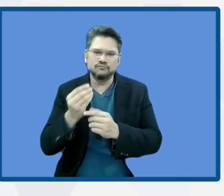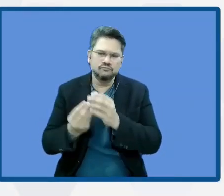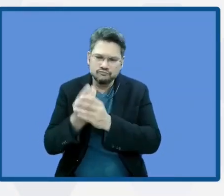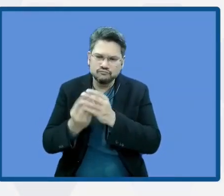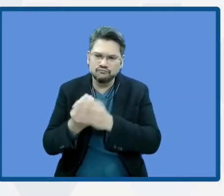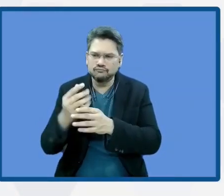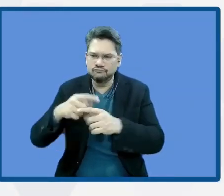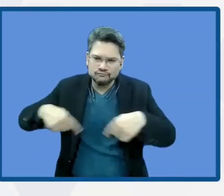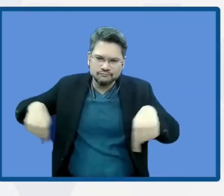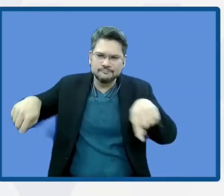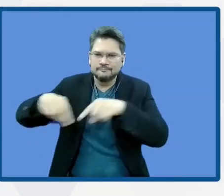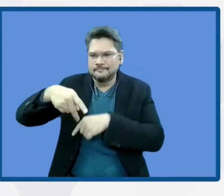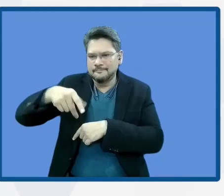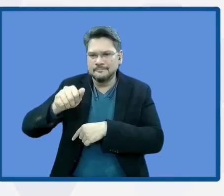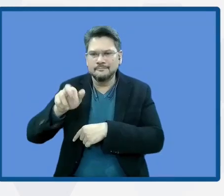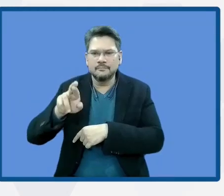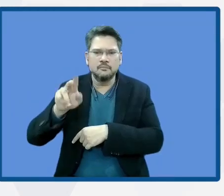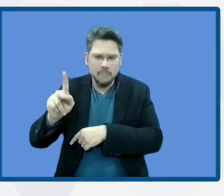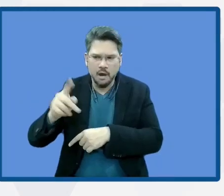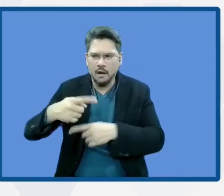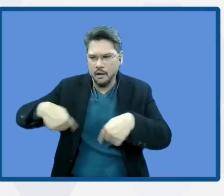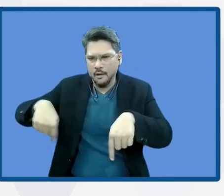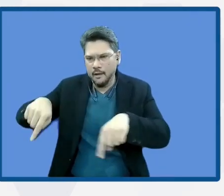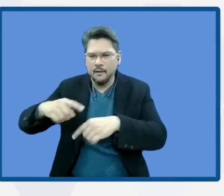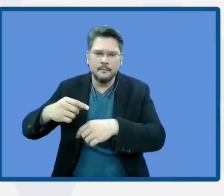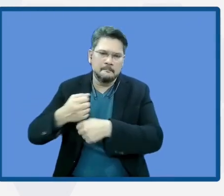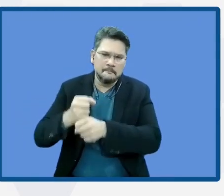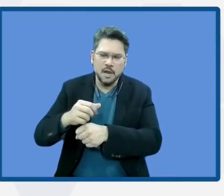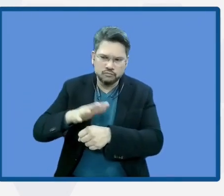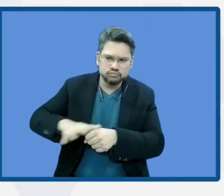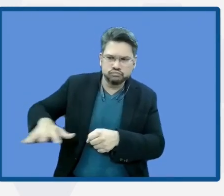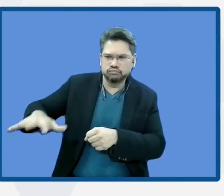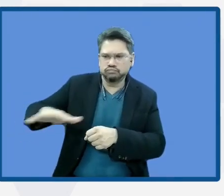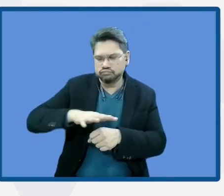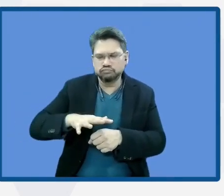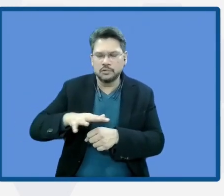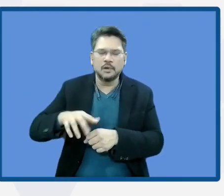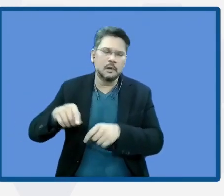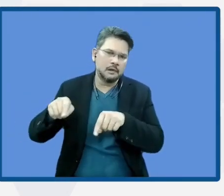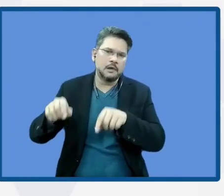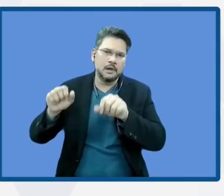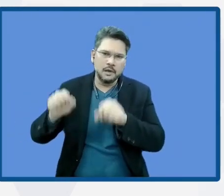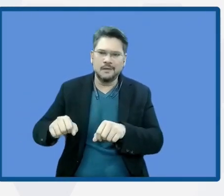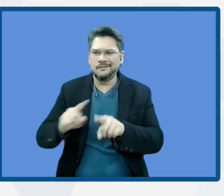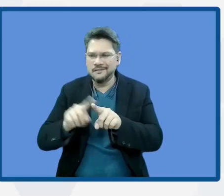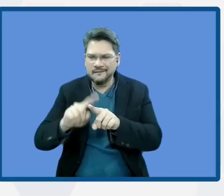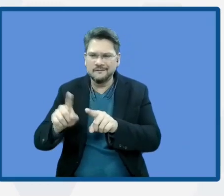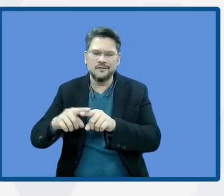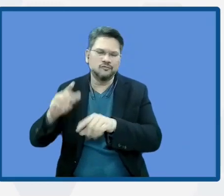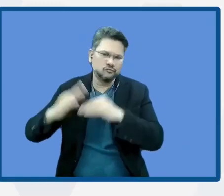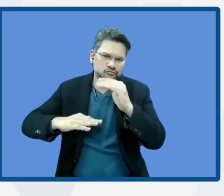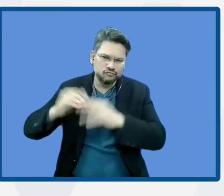infrastructure and different type of infrastructure, and there are different actions in protected